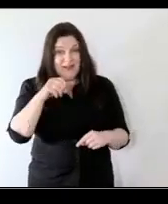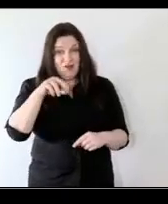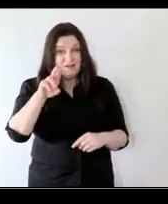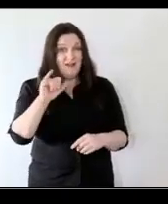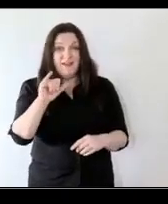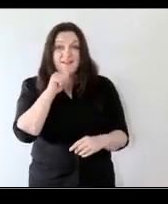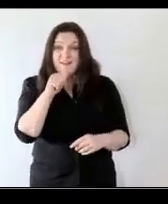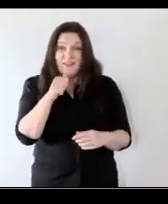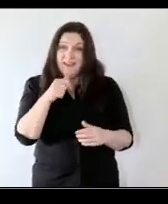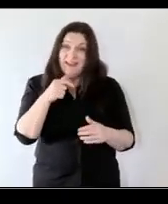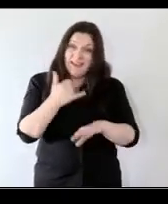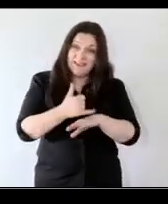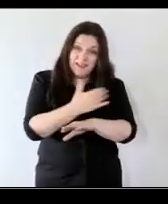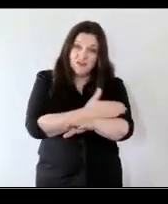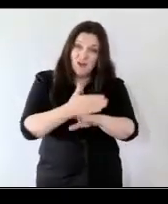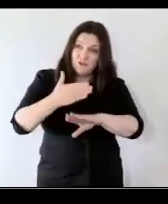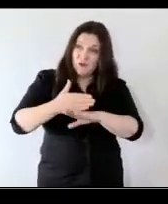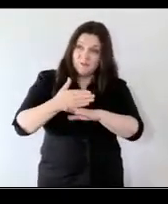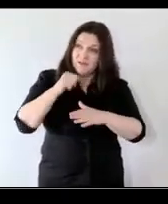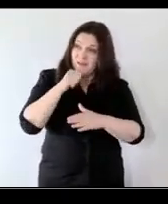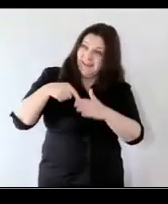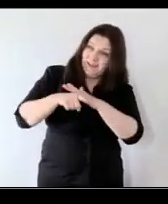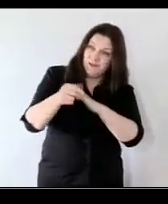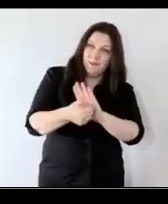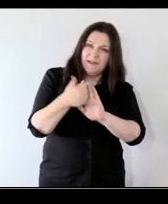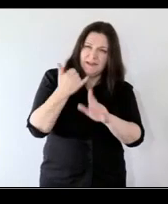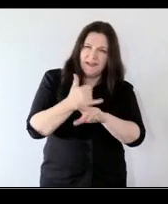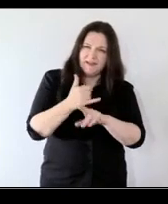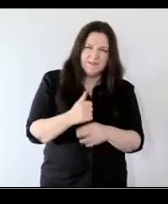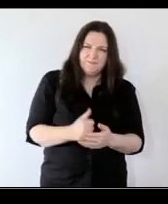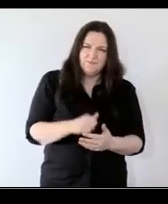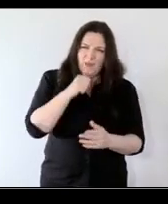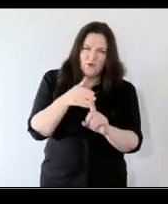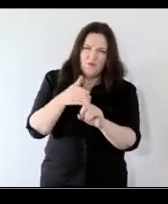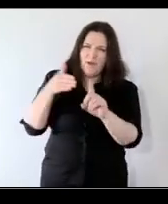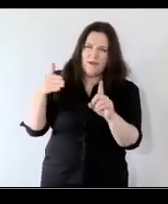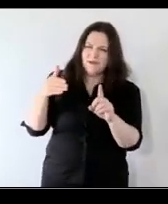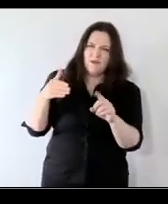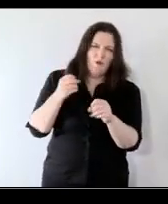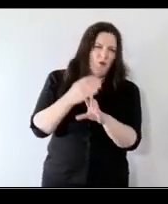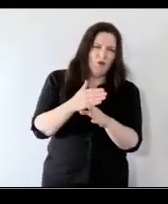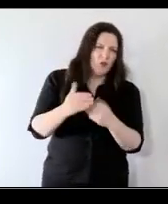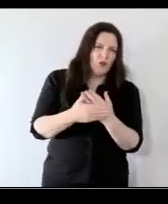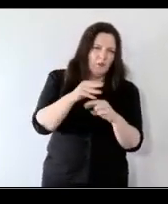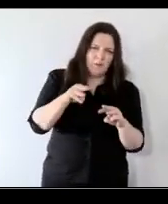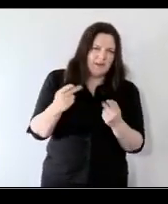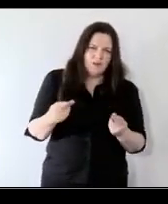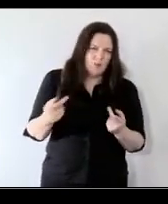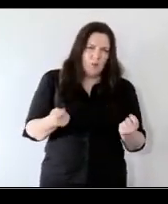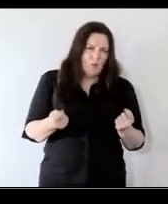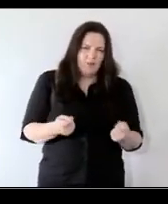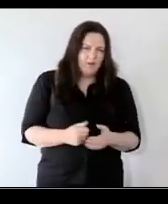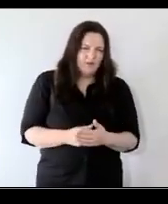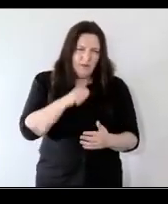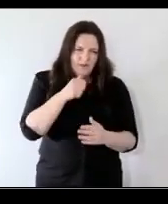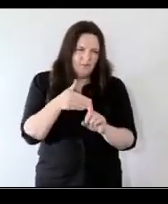into the building and so on so i i think we haven't really fully recognized all that young people have had to cope with to